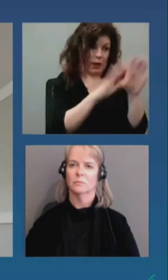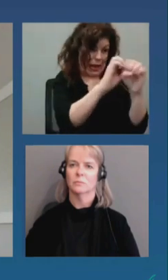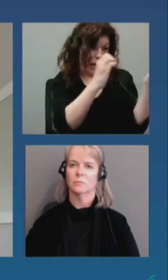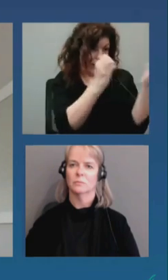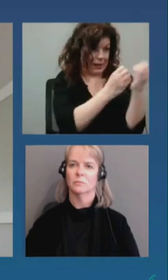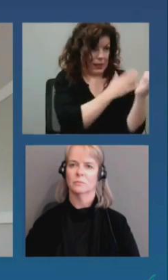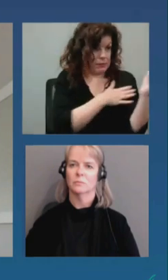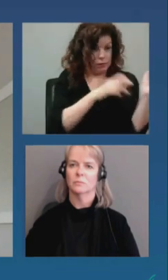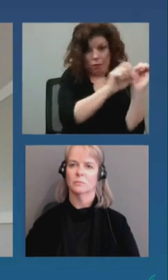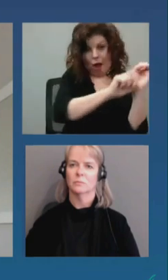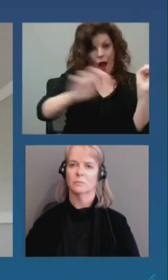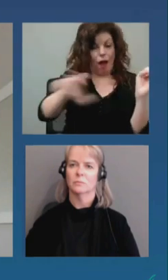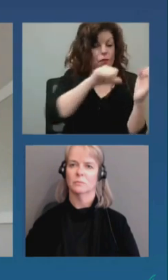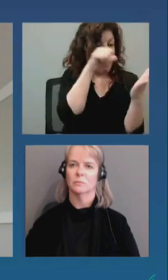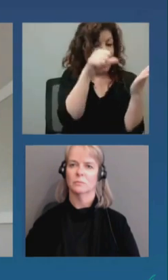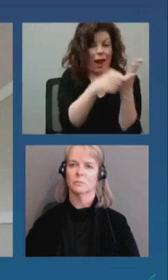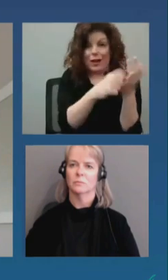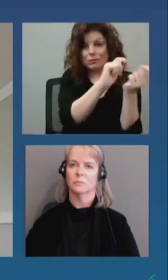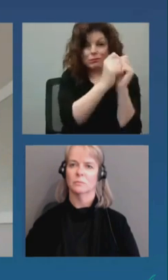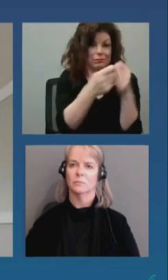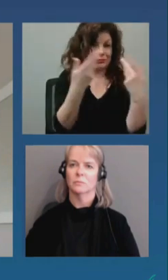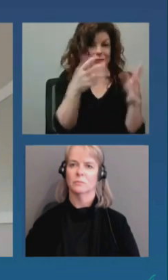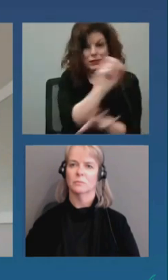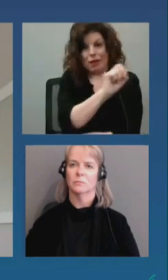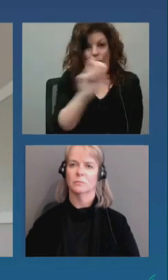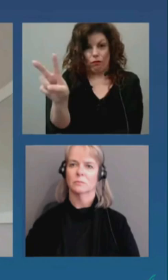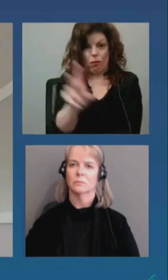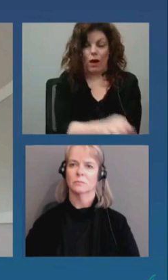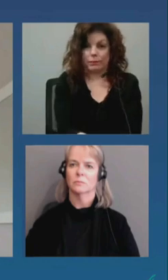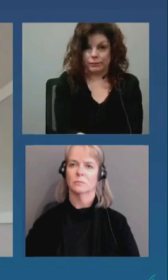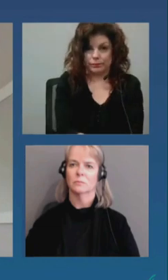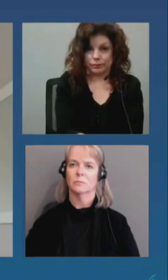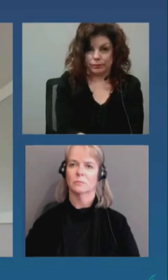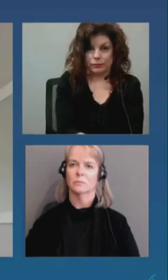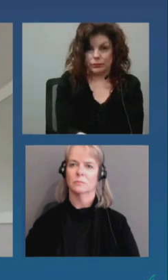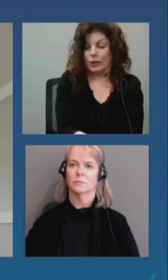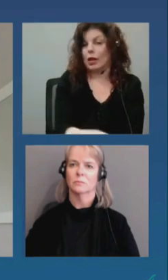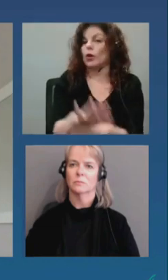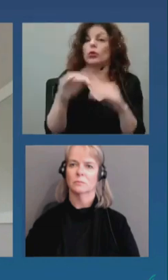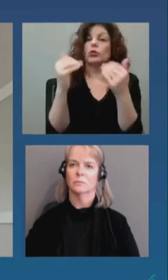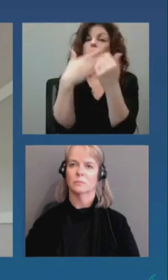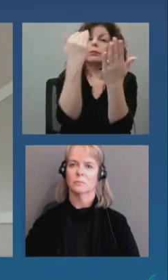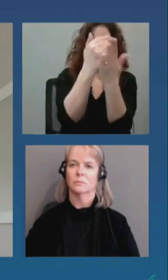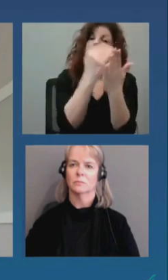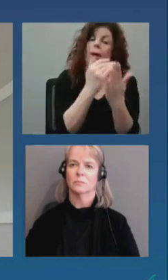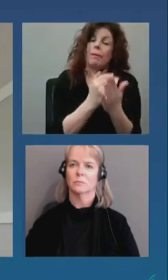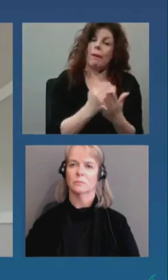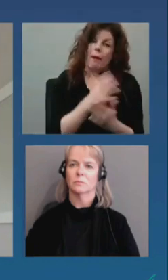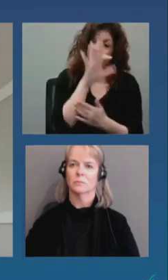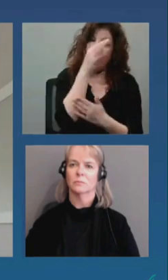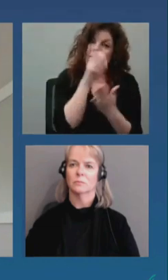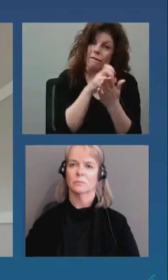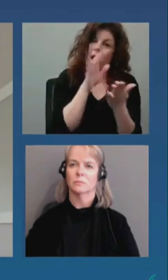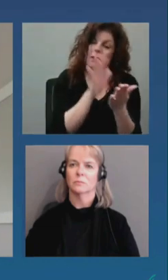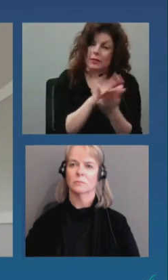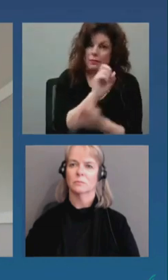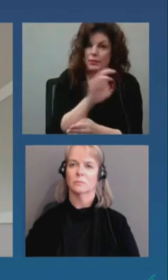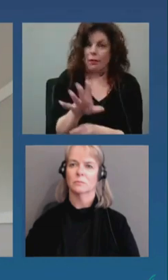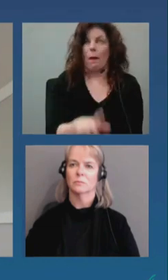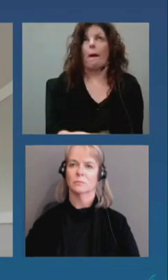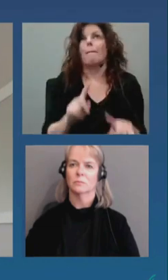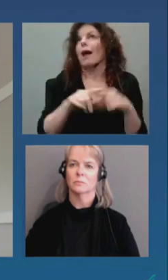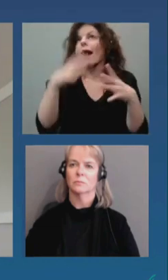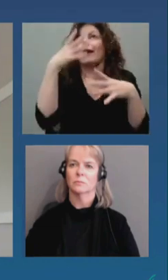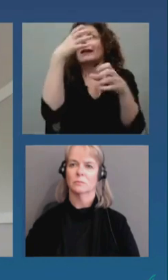les mesures en français. Mais le grand